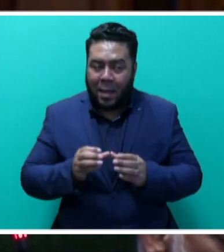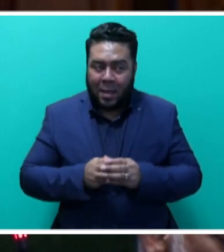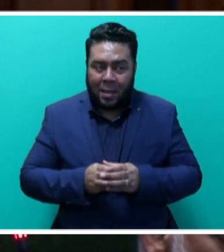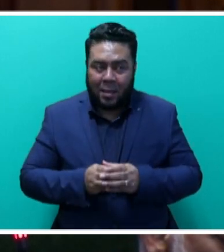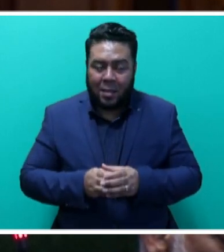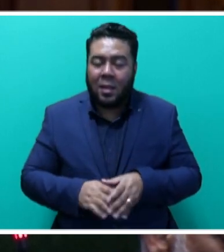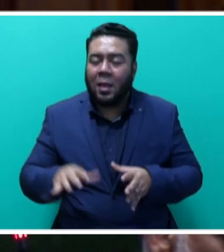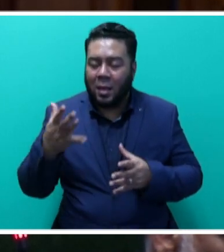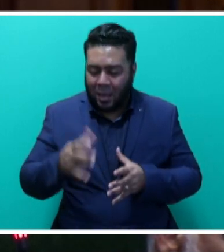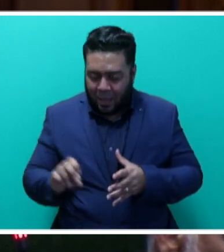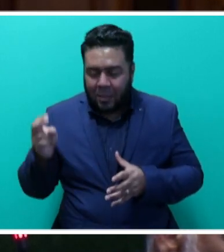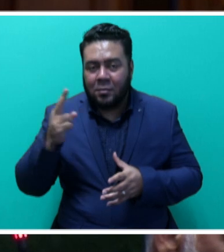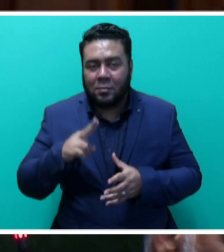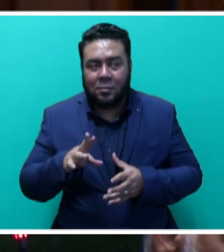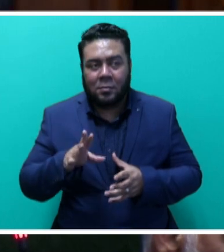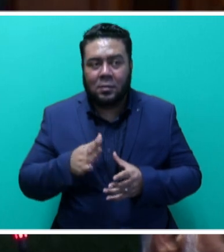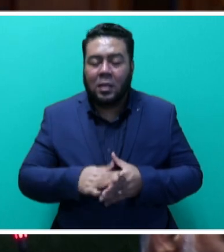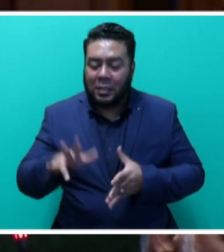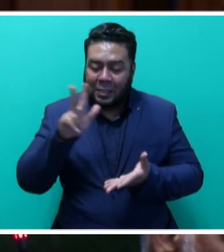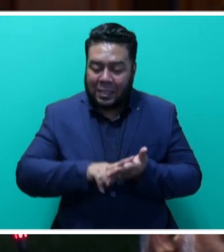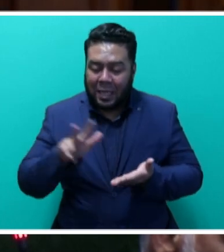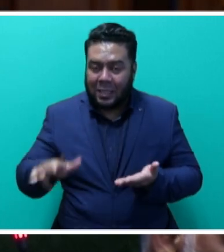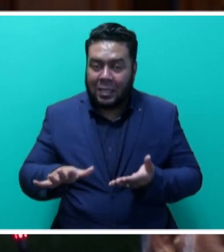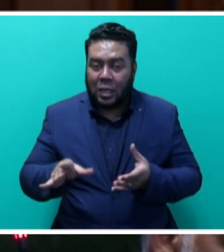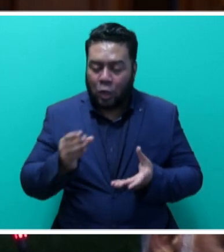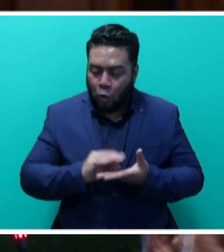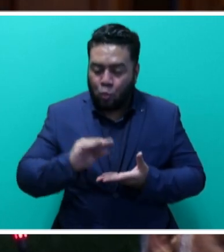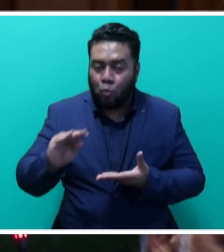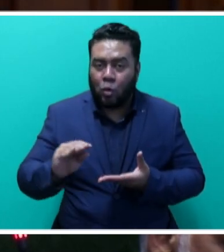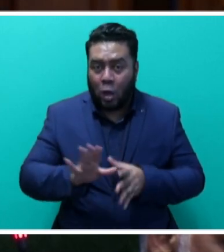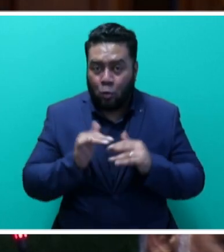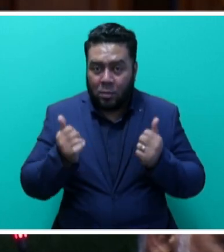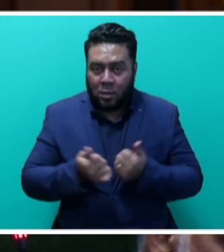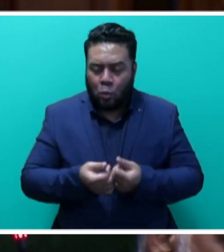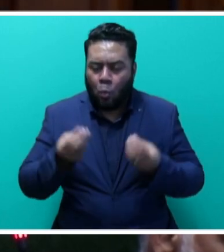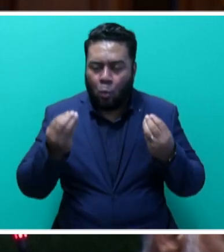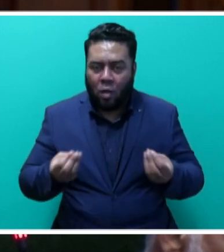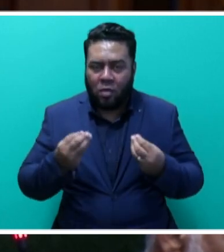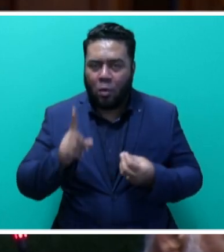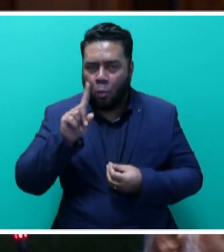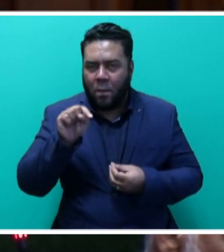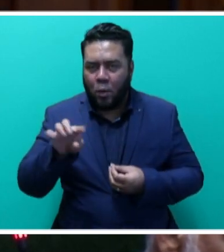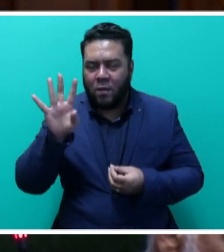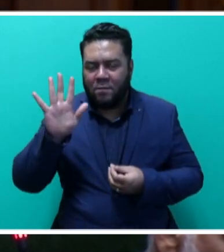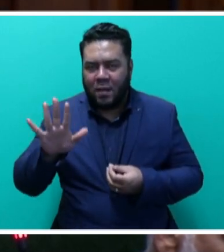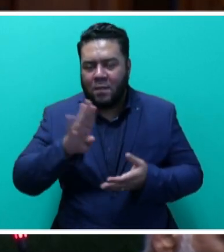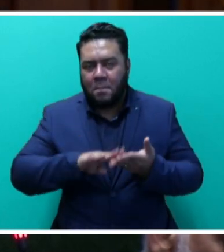anticipates signing a grant agreement with US.5 million